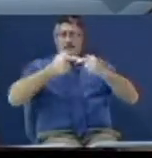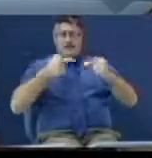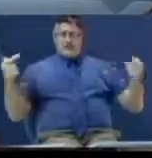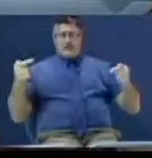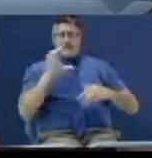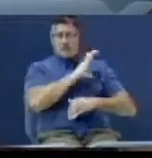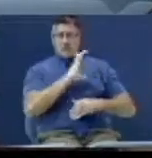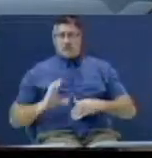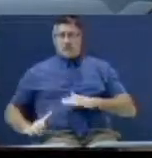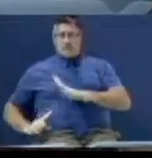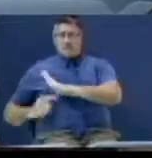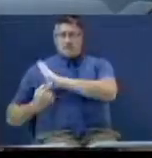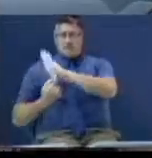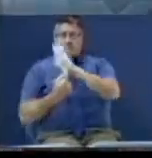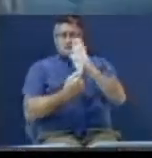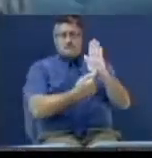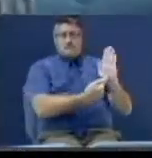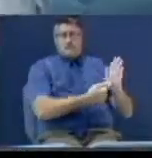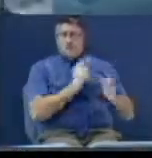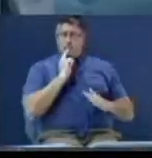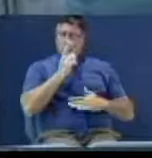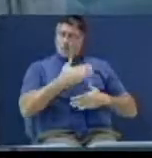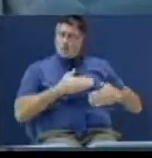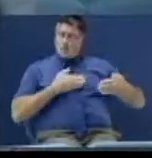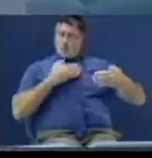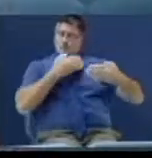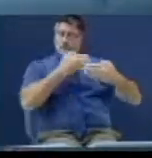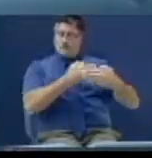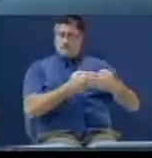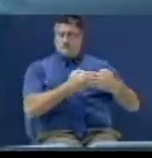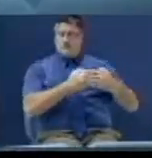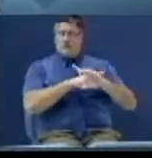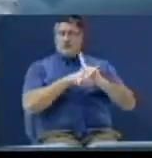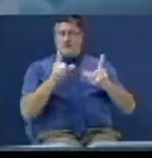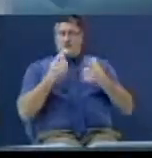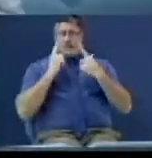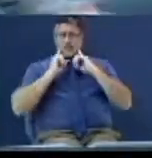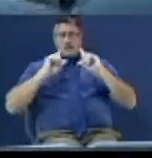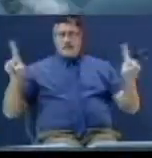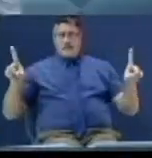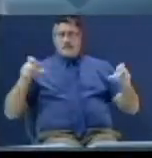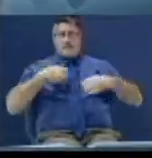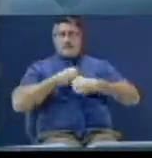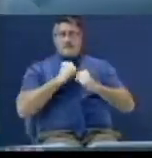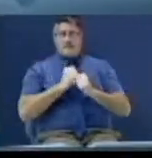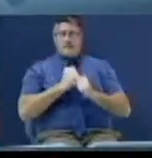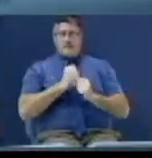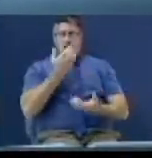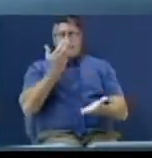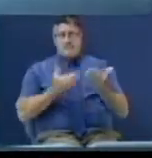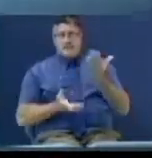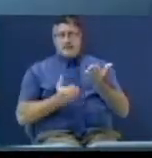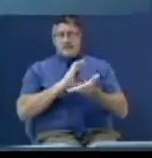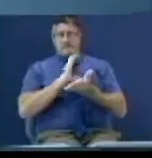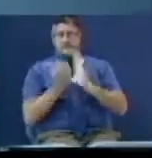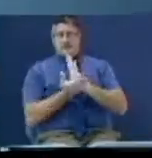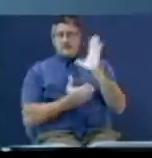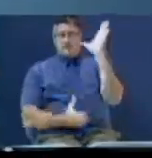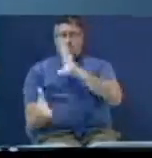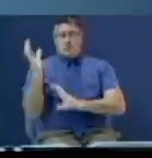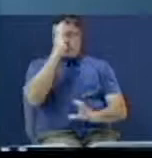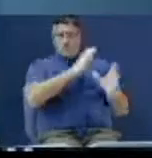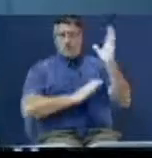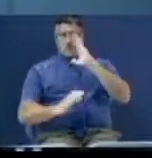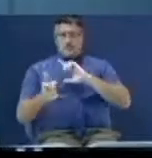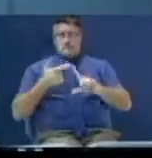revealed. And it's so close. It is so close. And by the way, I'm gonna make a statement. I'll probably get in trouble, but I've been in trouble before. I'm gonna